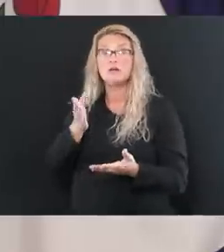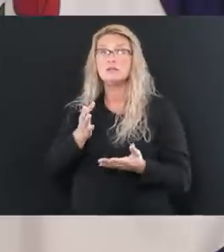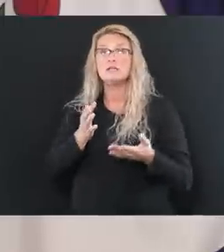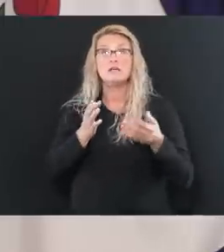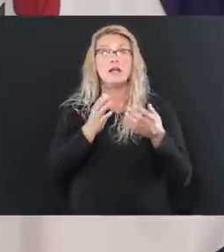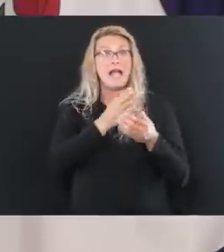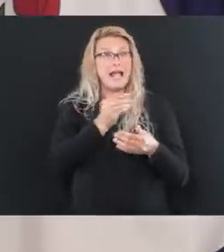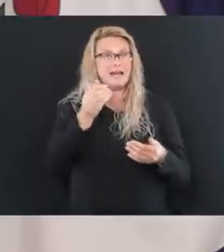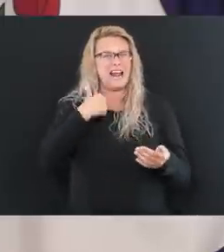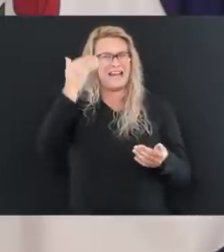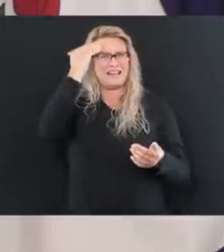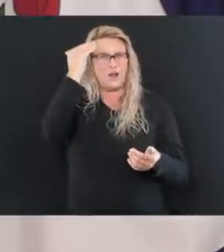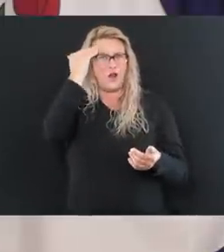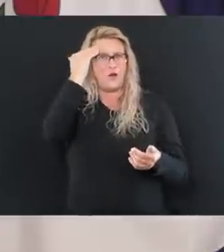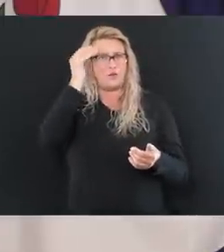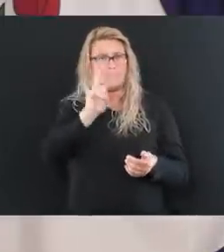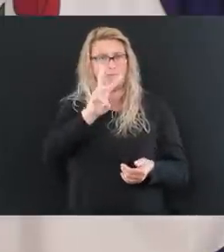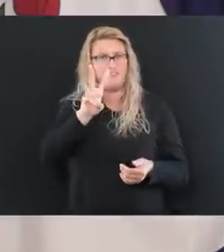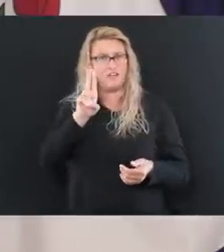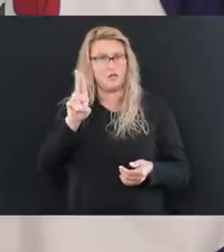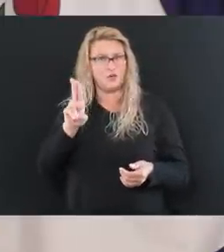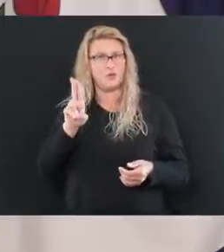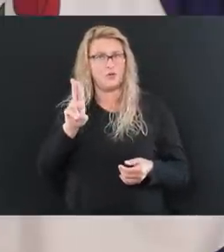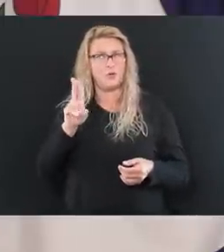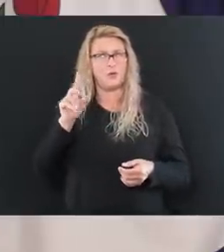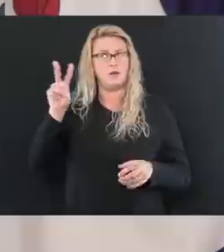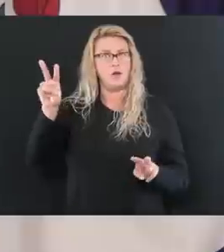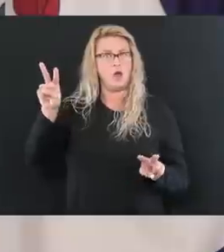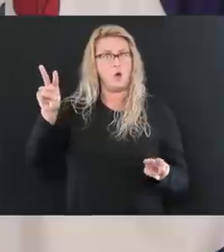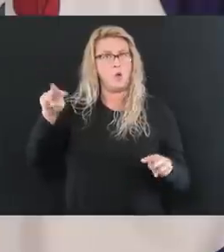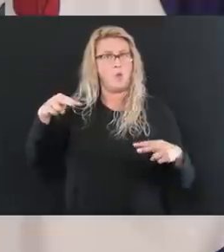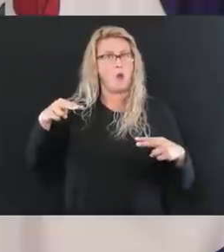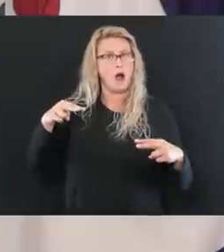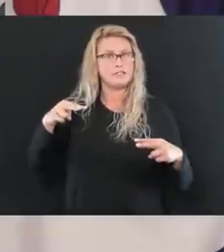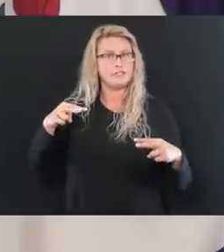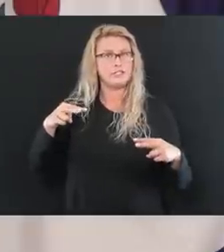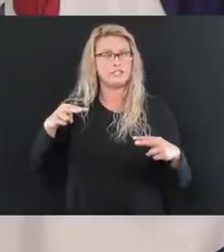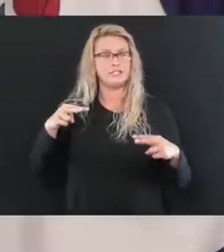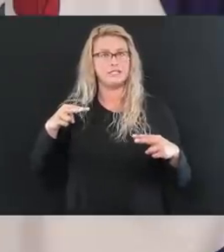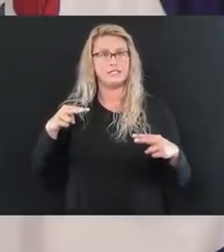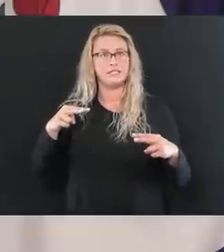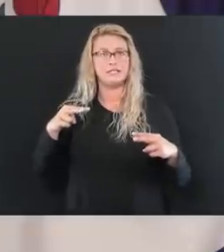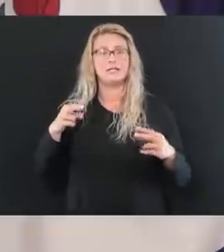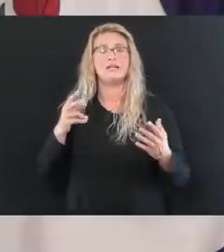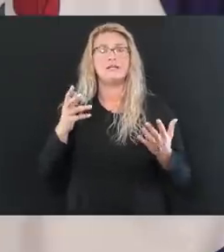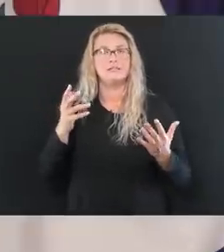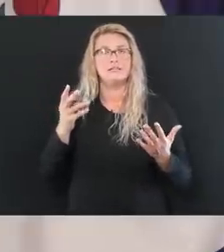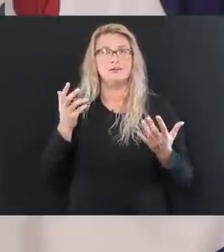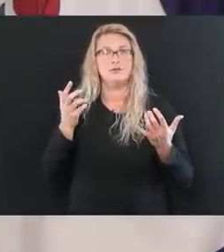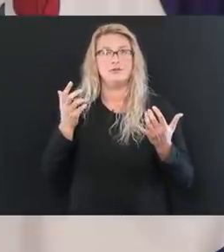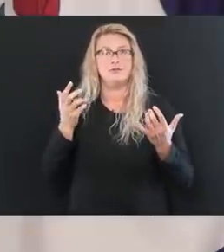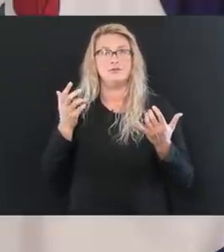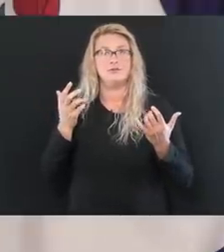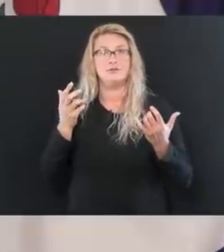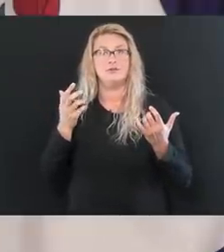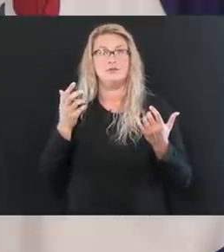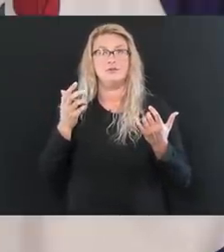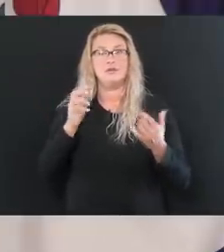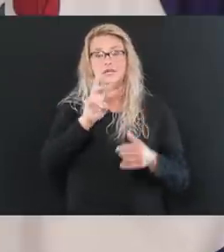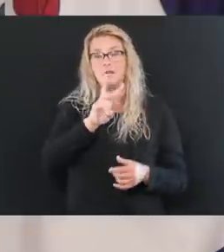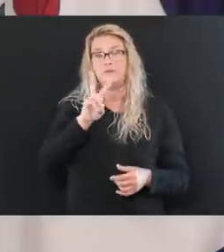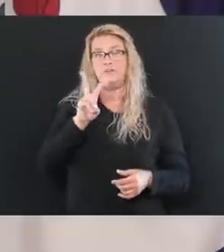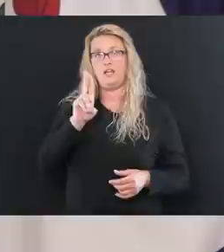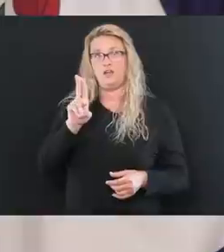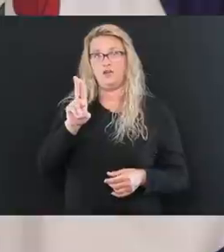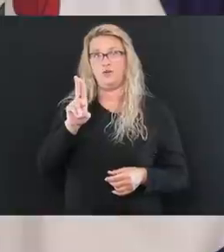I know that WVU, because they're watching what the, the word that I'm getting ready to report to you, that WVU